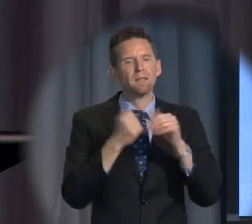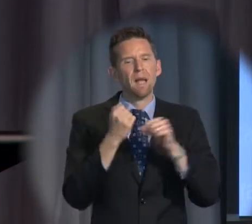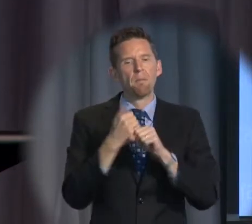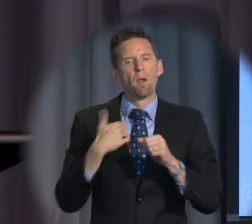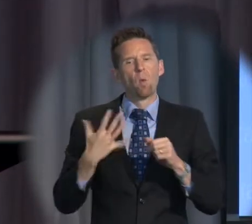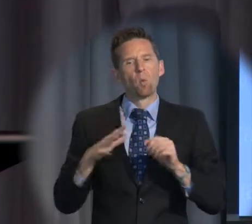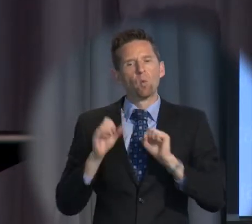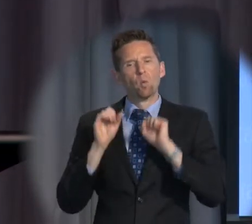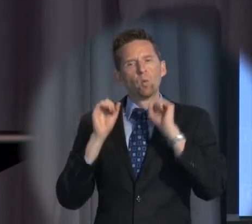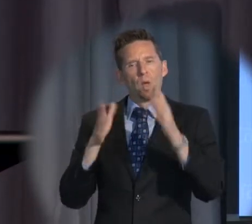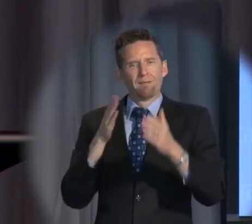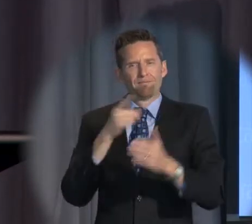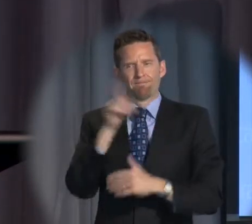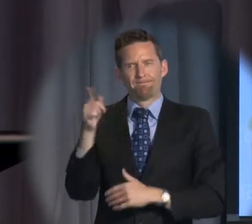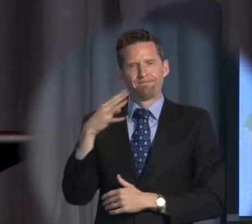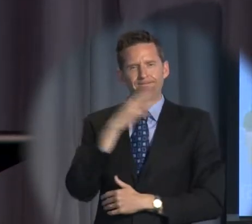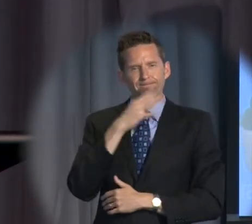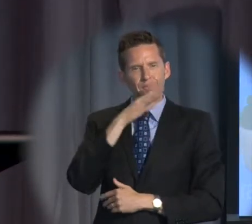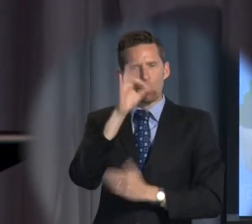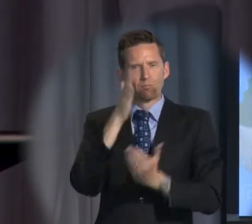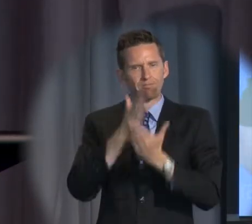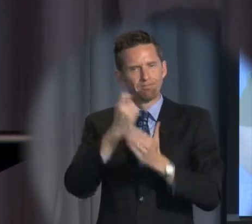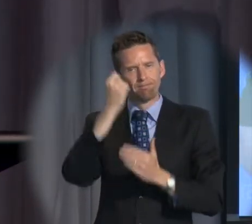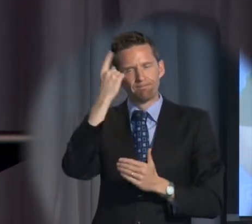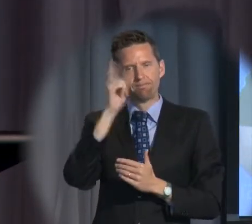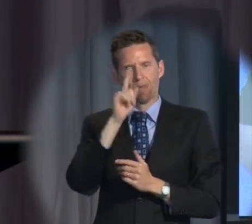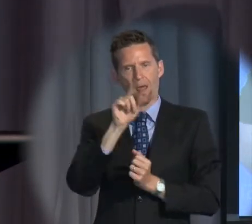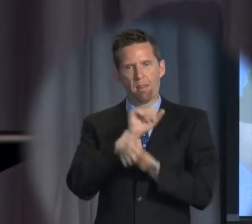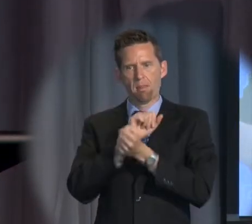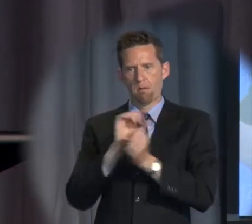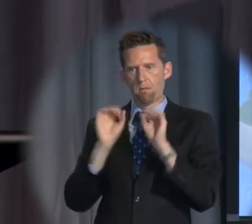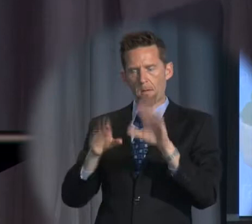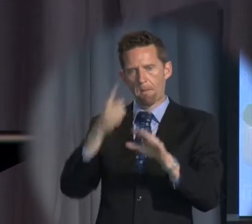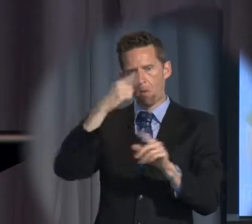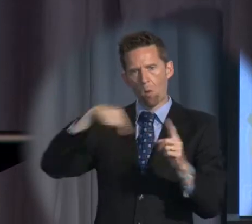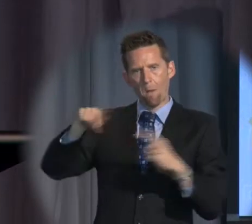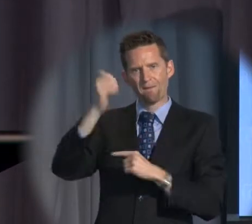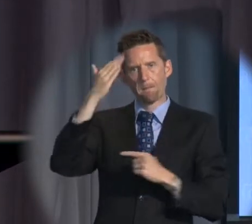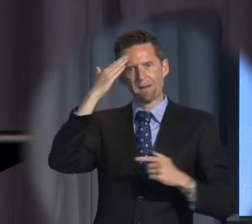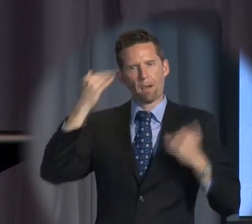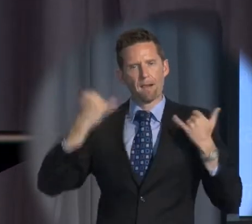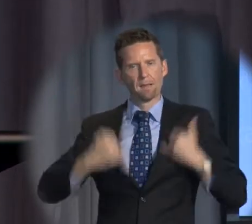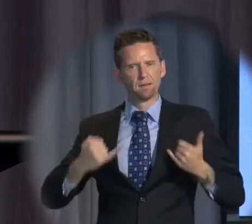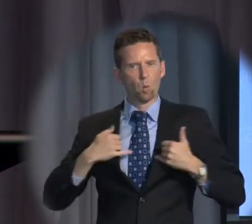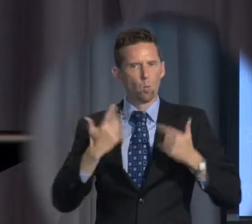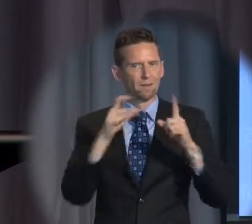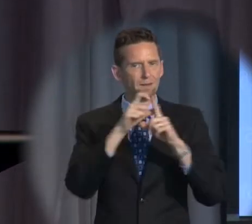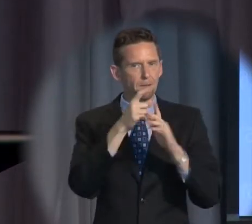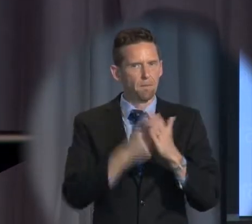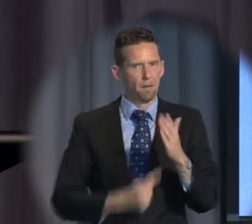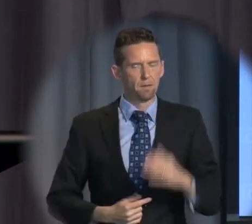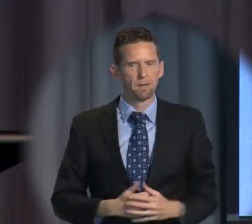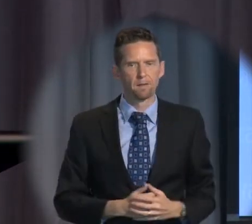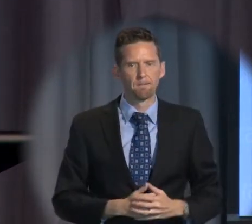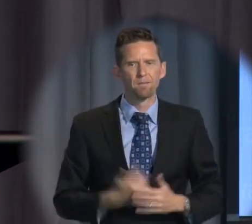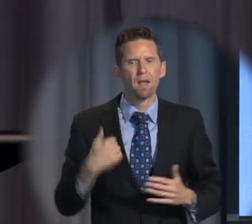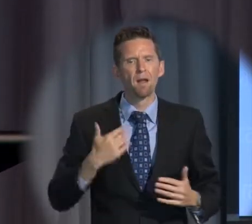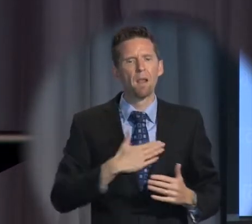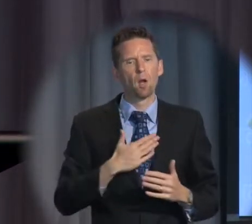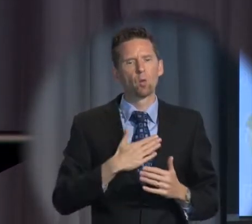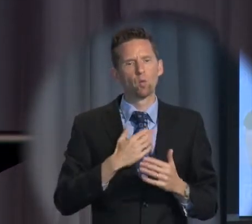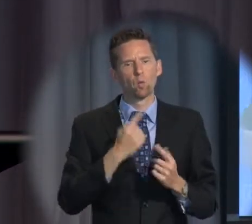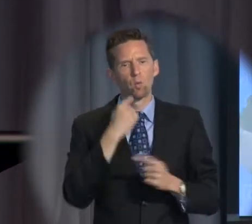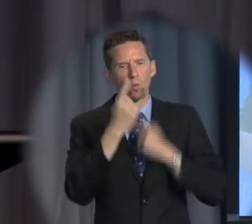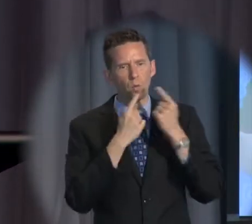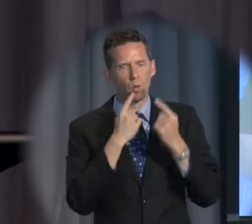isn't discussed or even understood very much, and that's the detention of those with a mental illness or disability. And I'd like to show you a